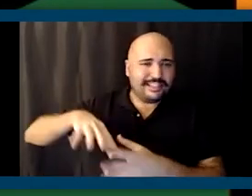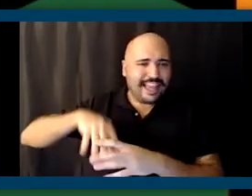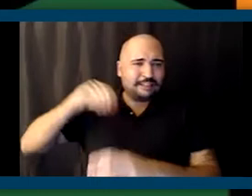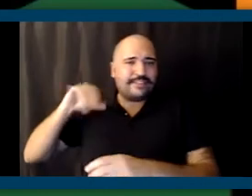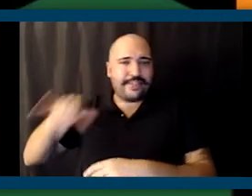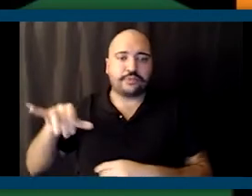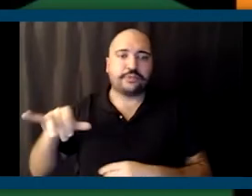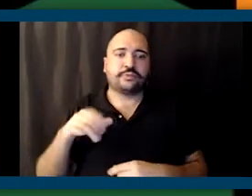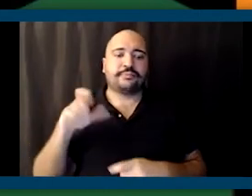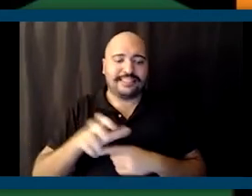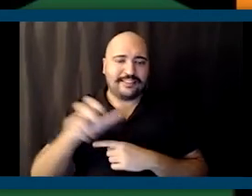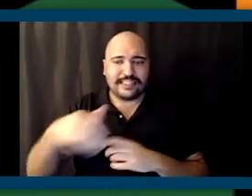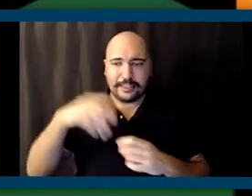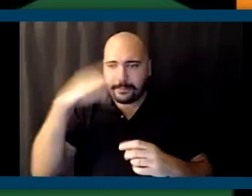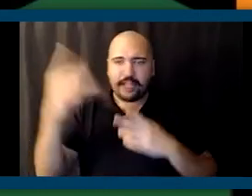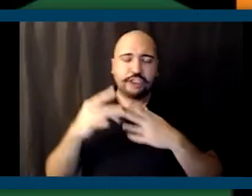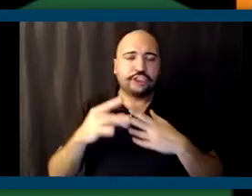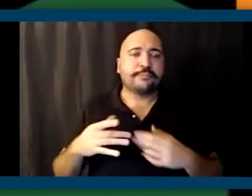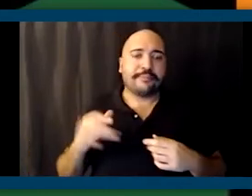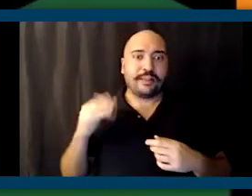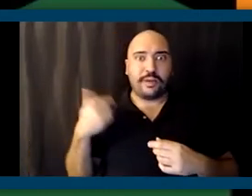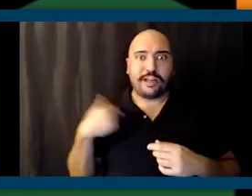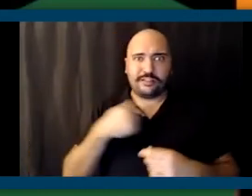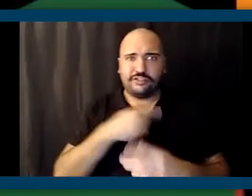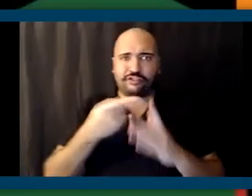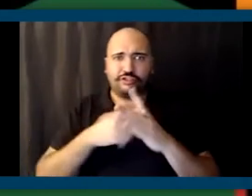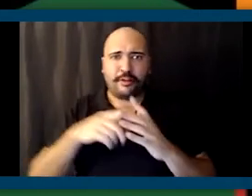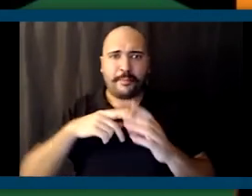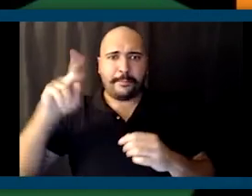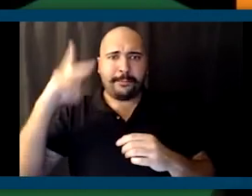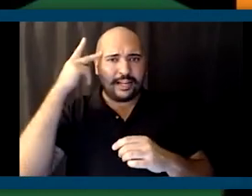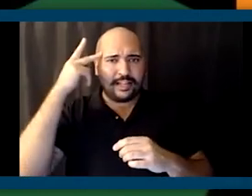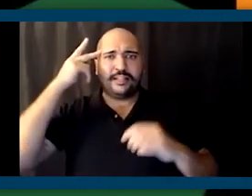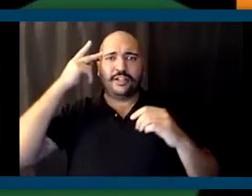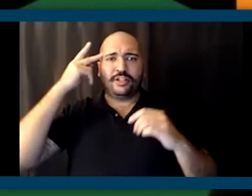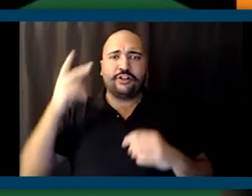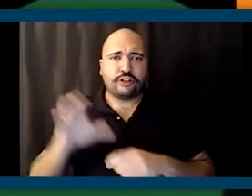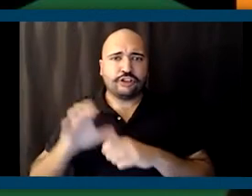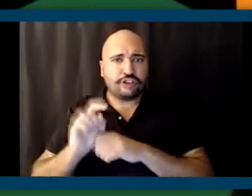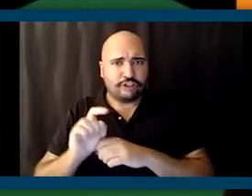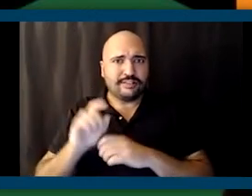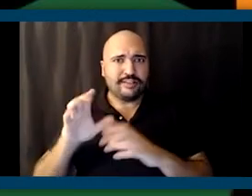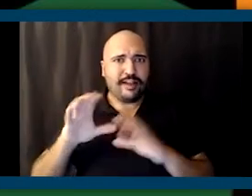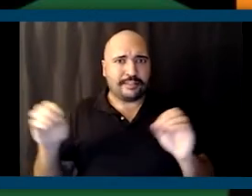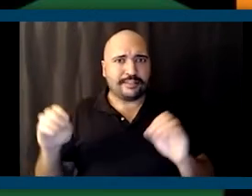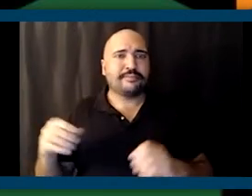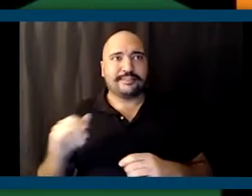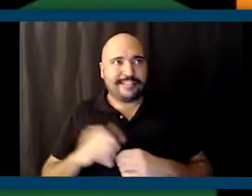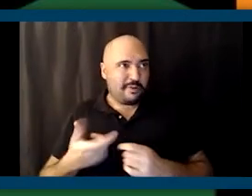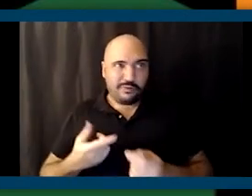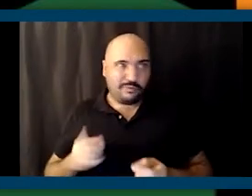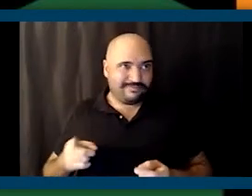investing in Black leadership. You know, that's why I started my political consulting firm, RNN Strategies. And that's how you put your money where your mouth